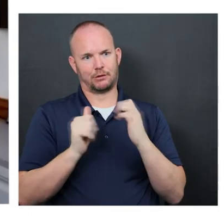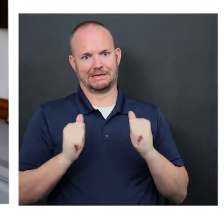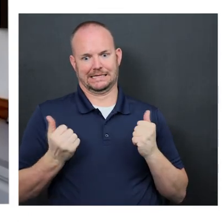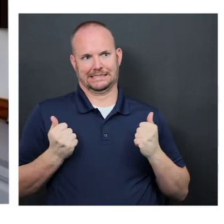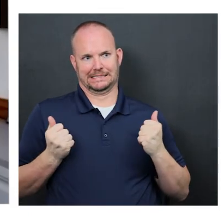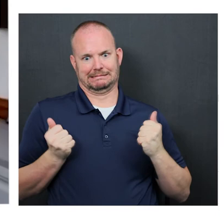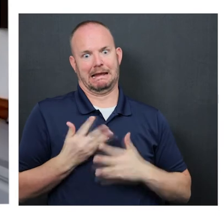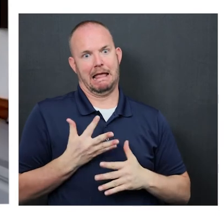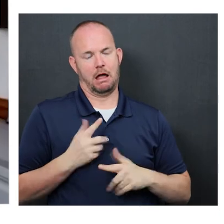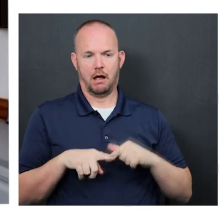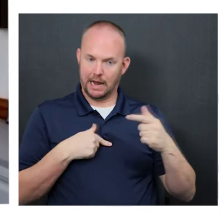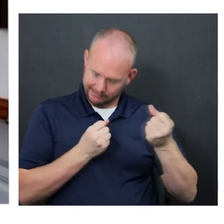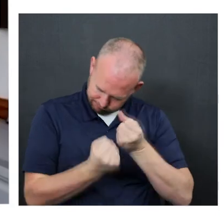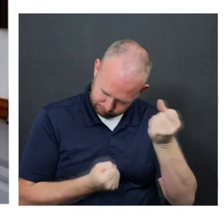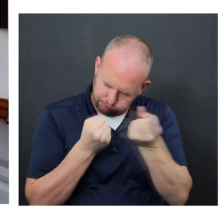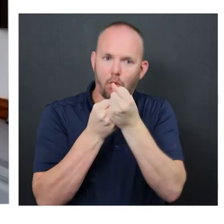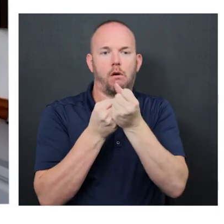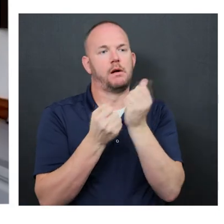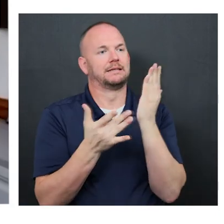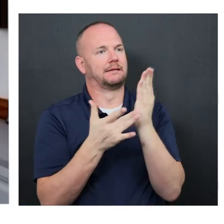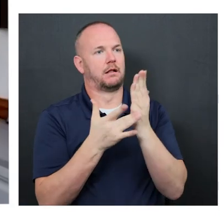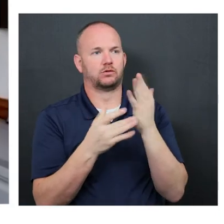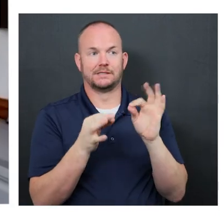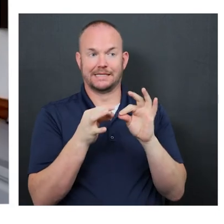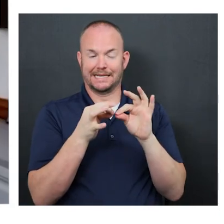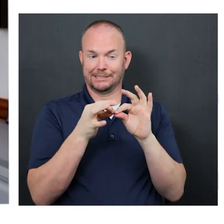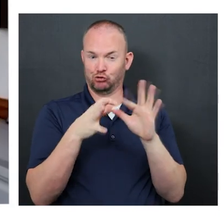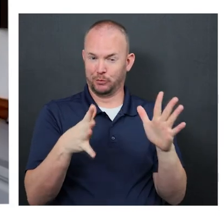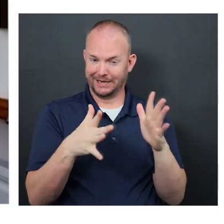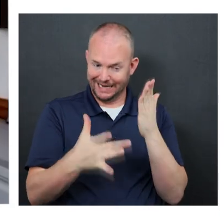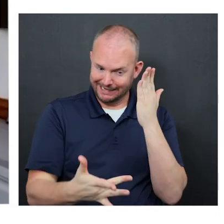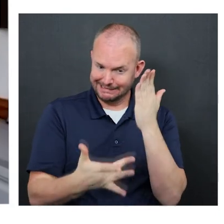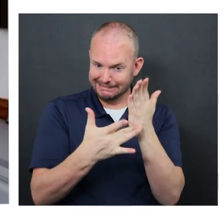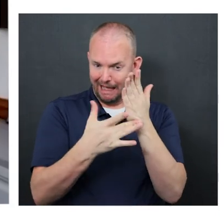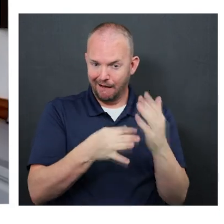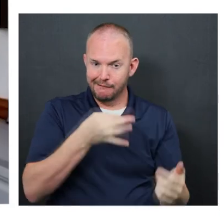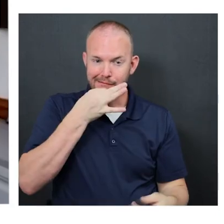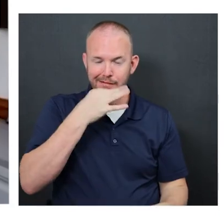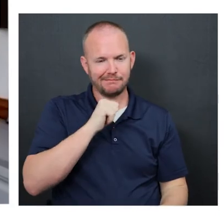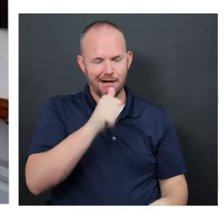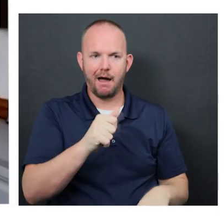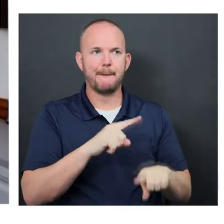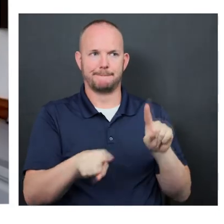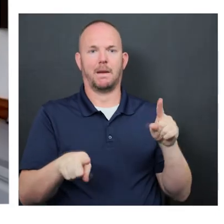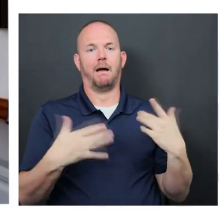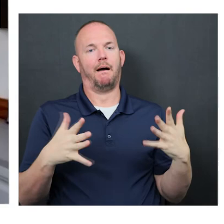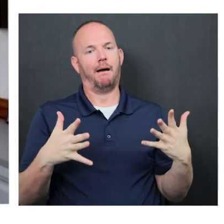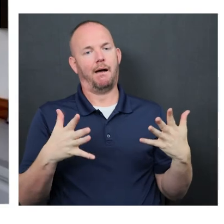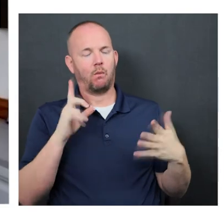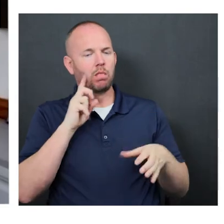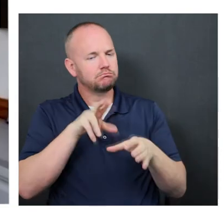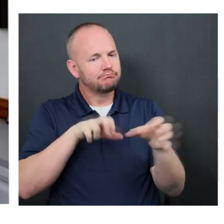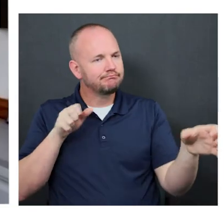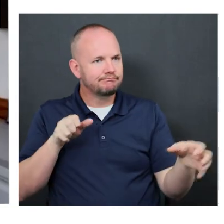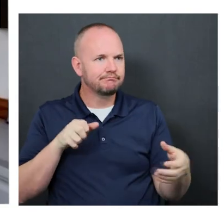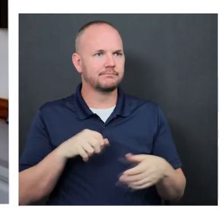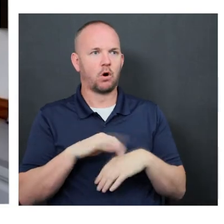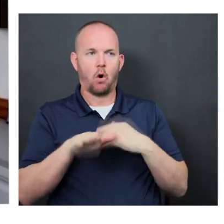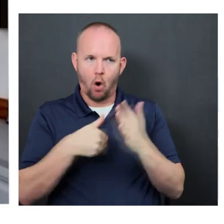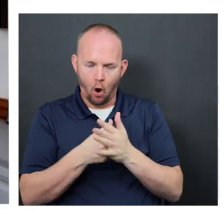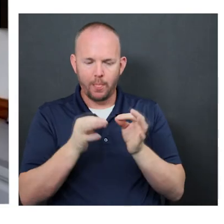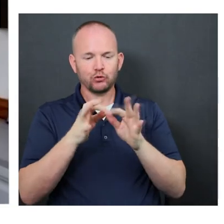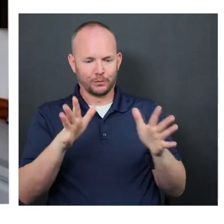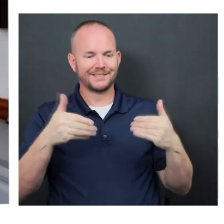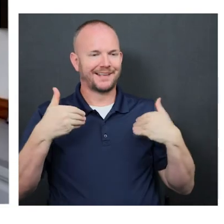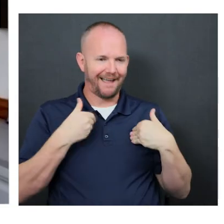technology. Interpreters who do not embrace technology are going to lose the race. I've been saying that for years. I mean, we, our interpreters